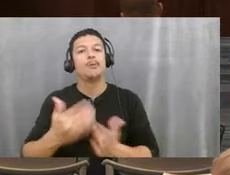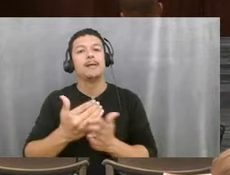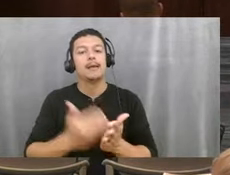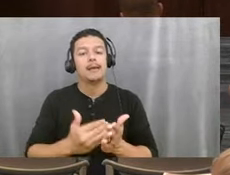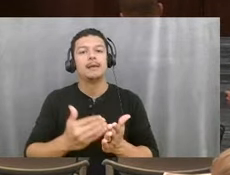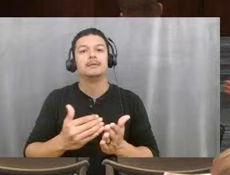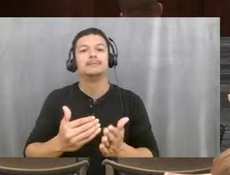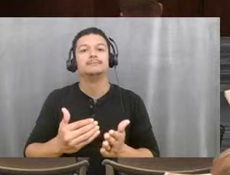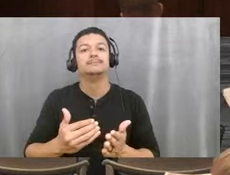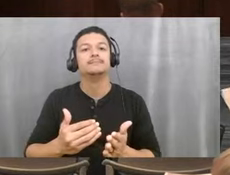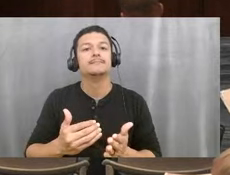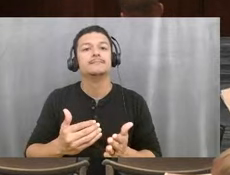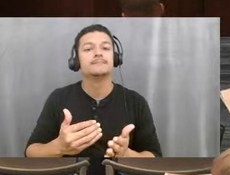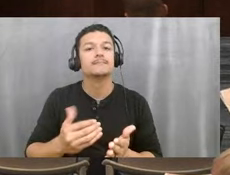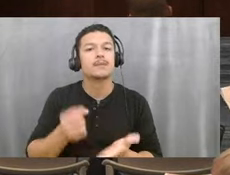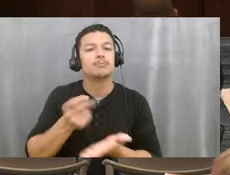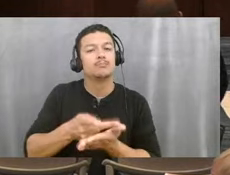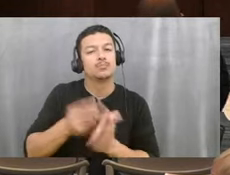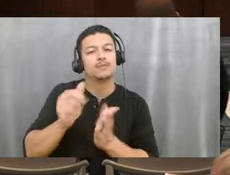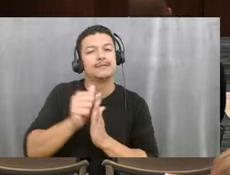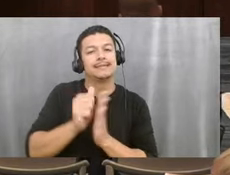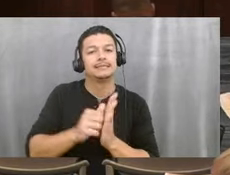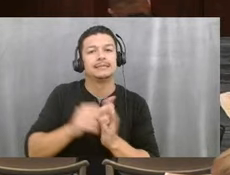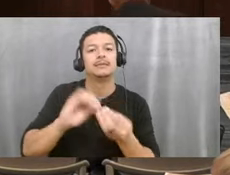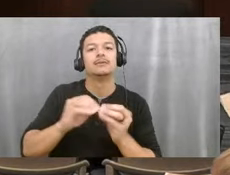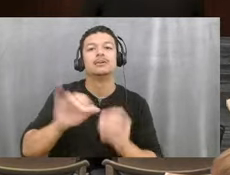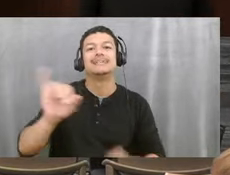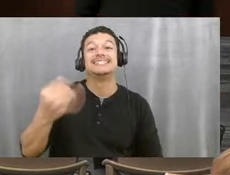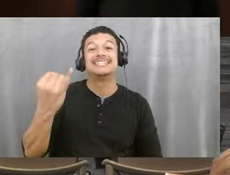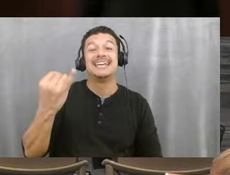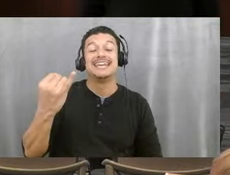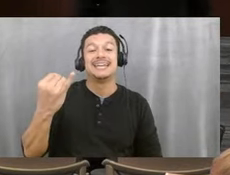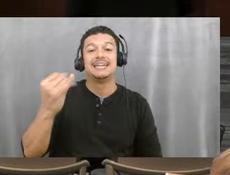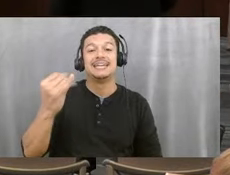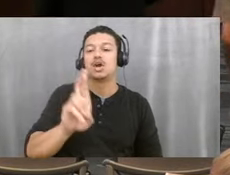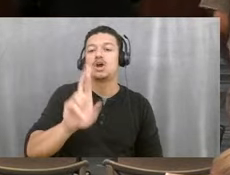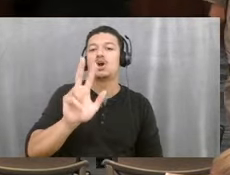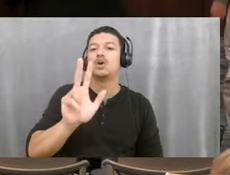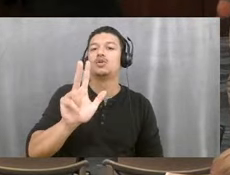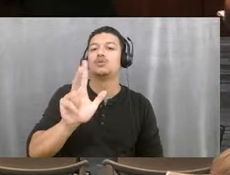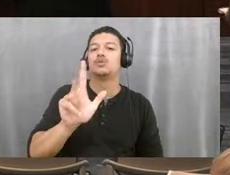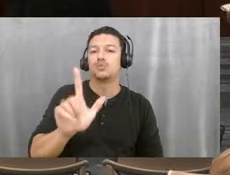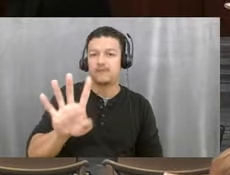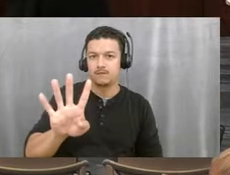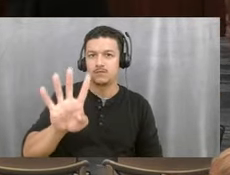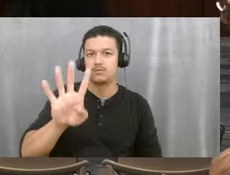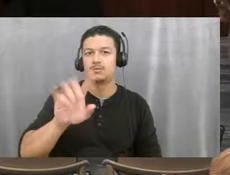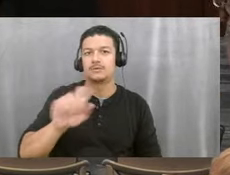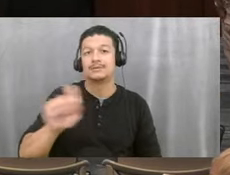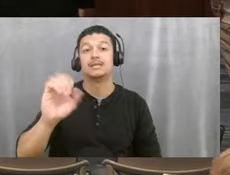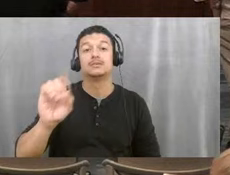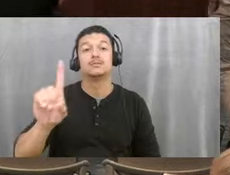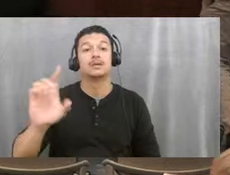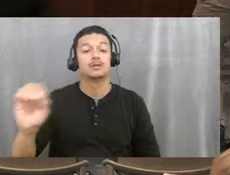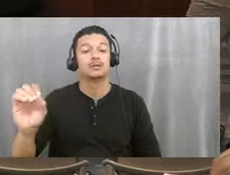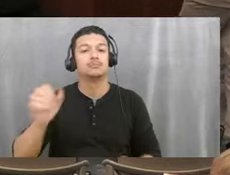J, proposed resolution number R24-010, approve and authorize a city manager to sign